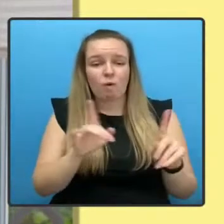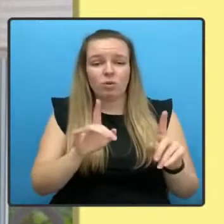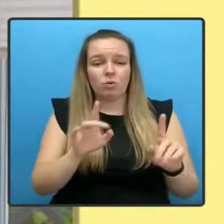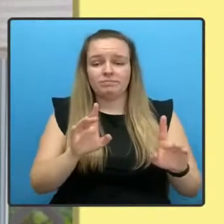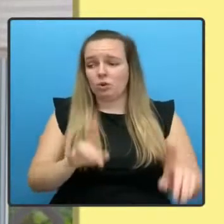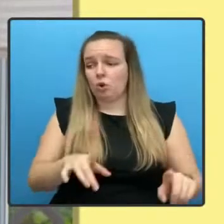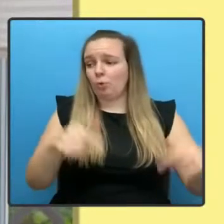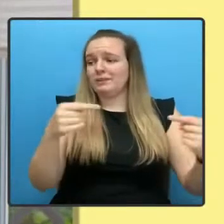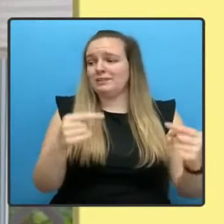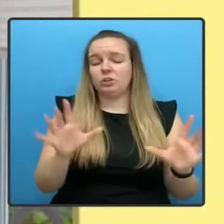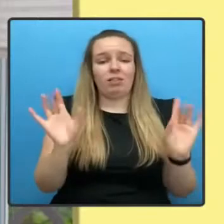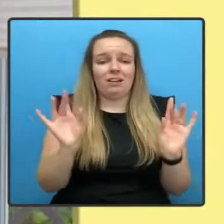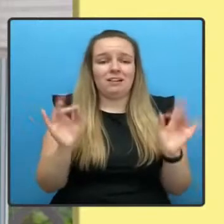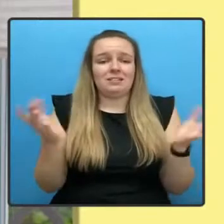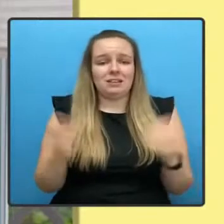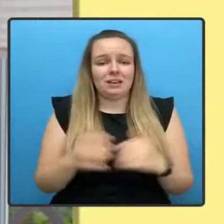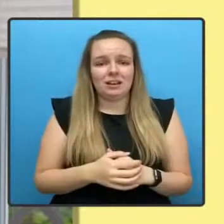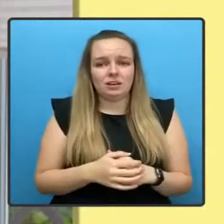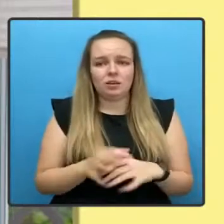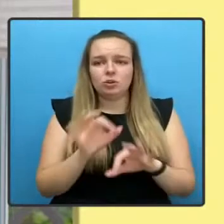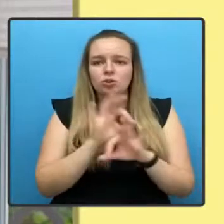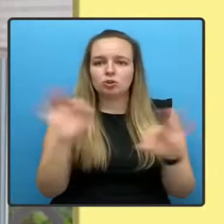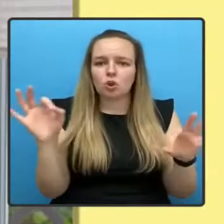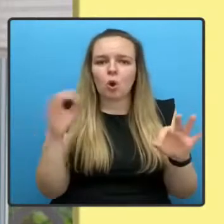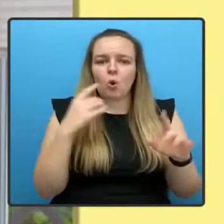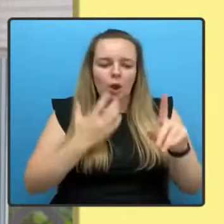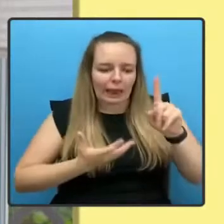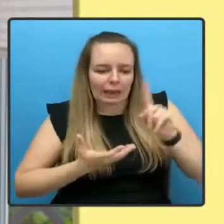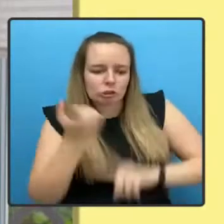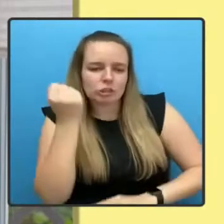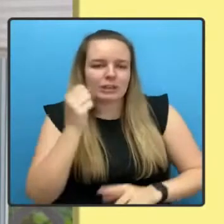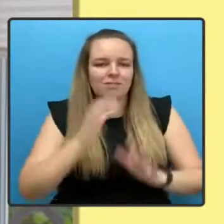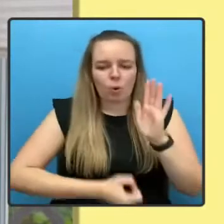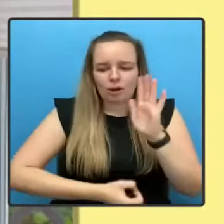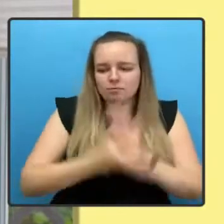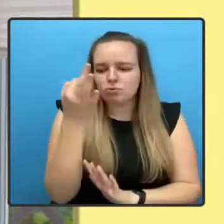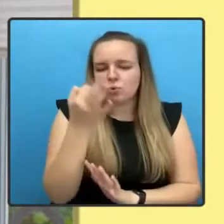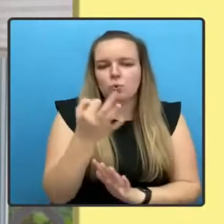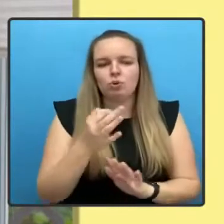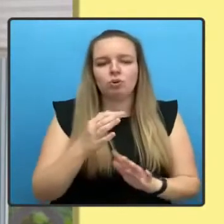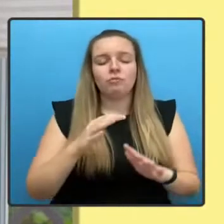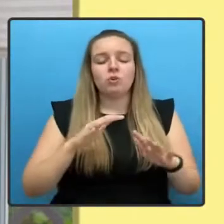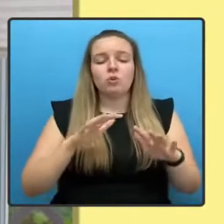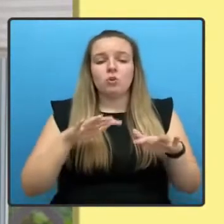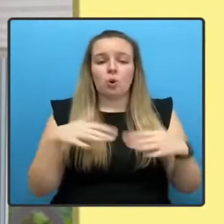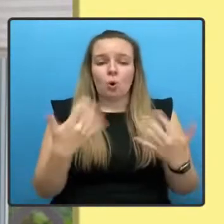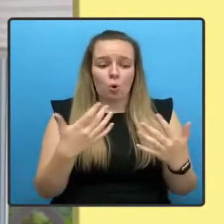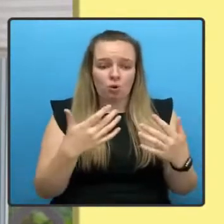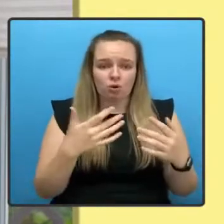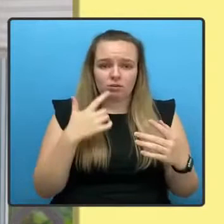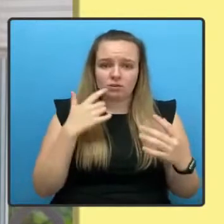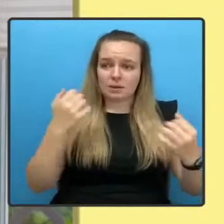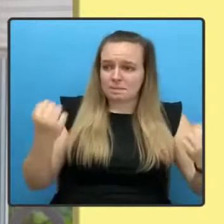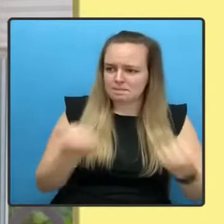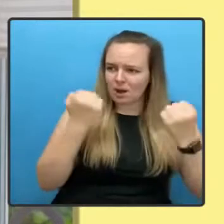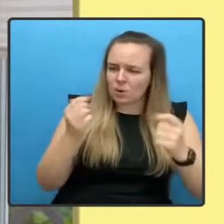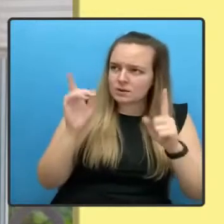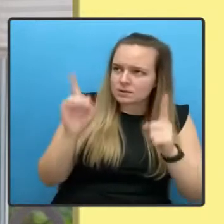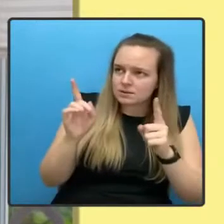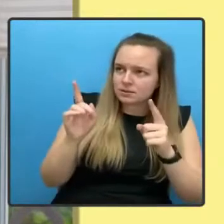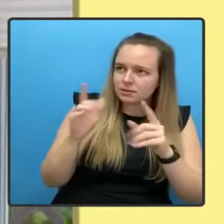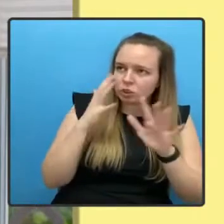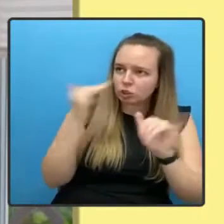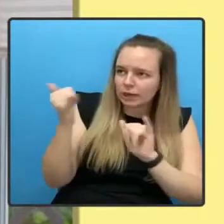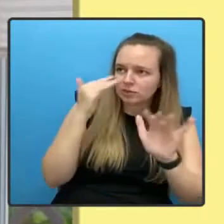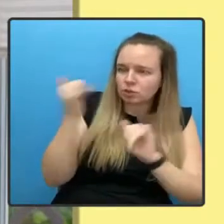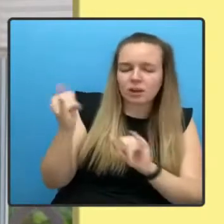about achieving or improving anything or even holding power to account. It is just about blocking